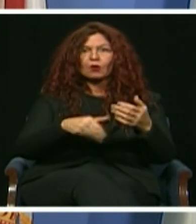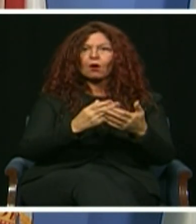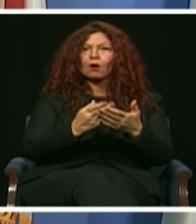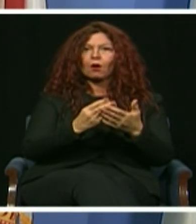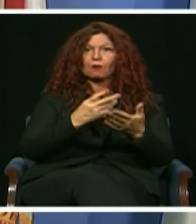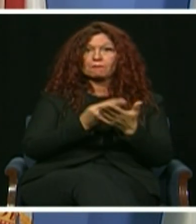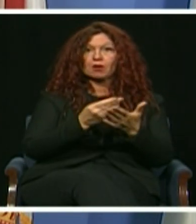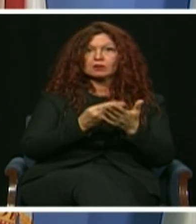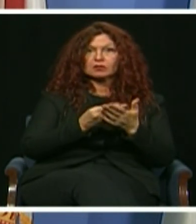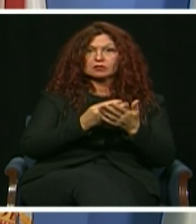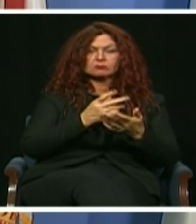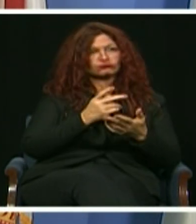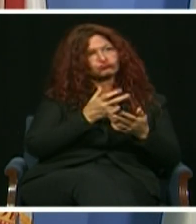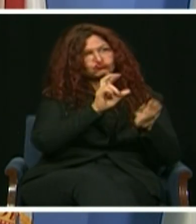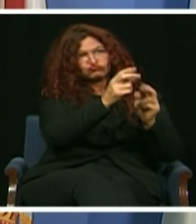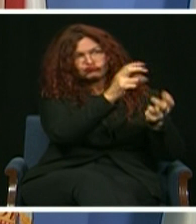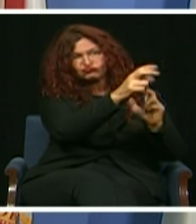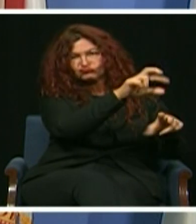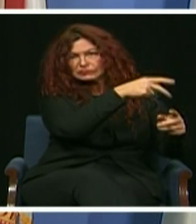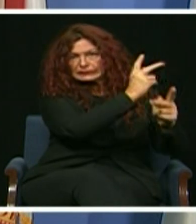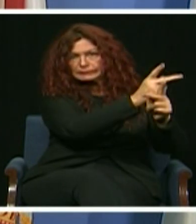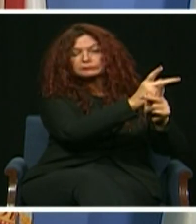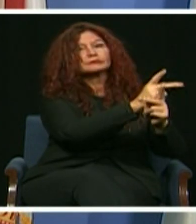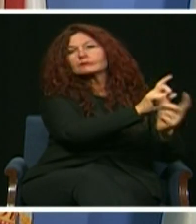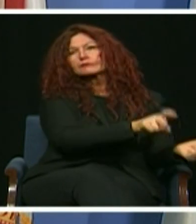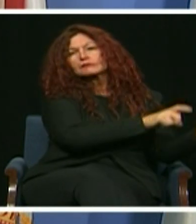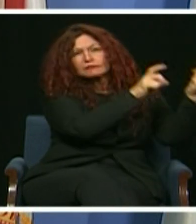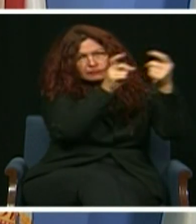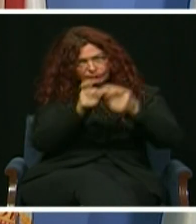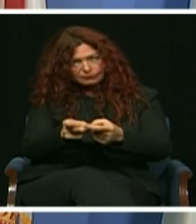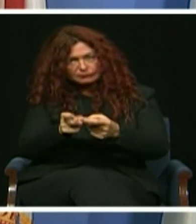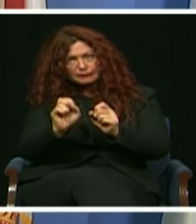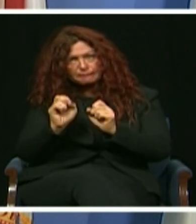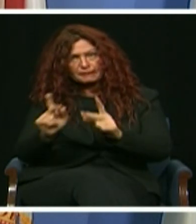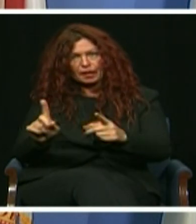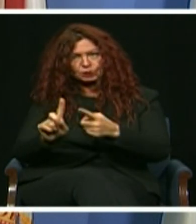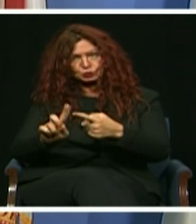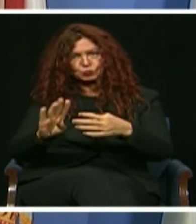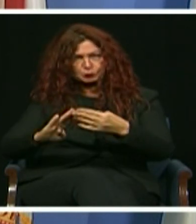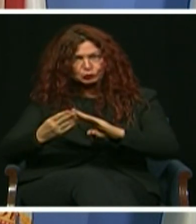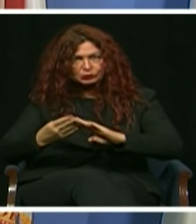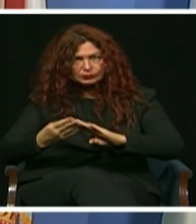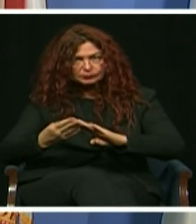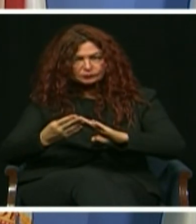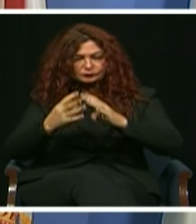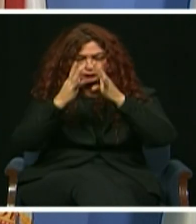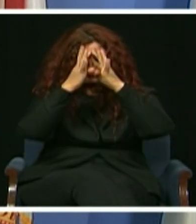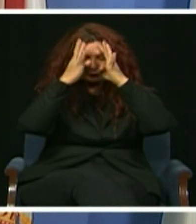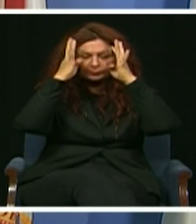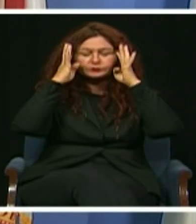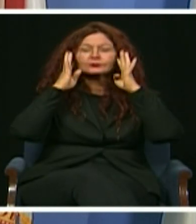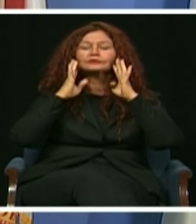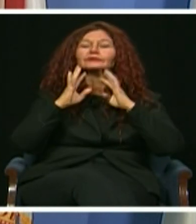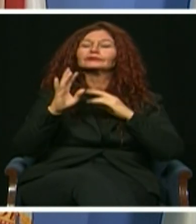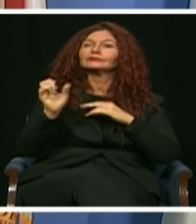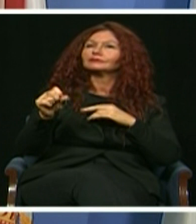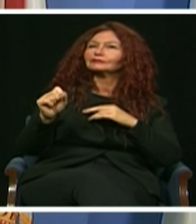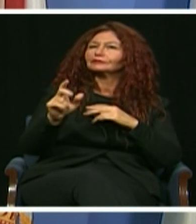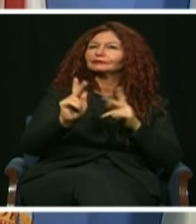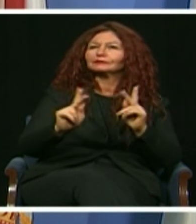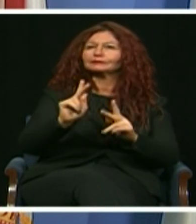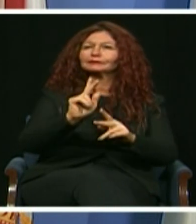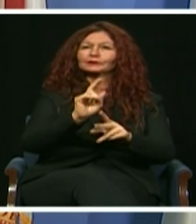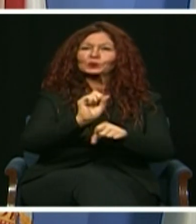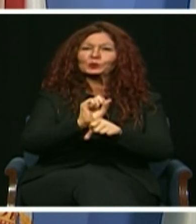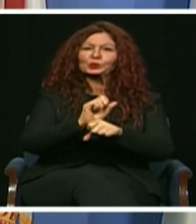afterthought. And while small business is the backbone of our economy, our workforce is its beating heart. And that's